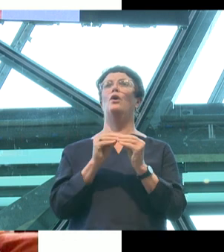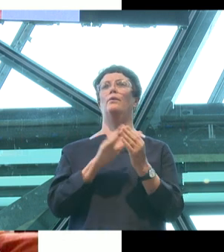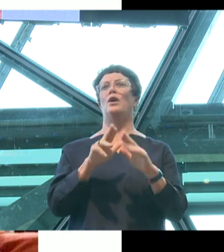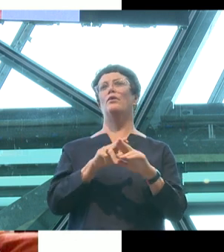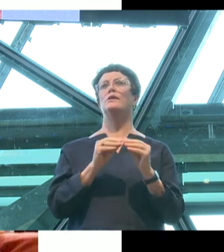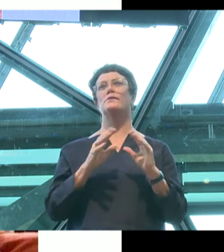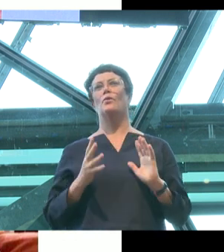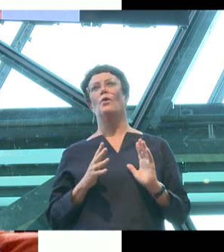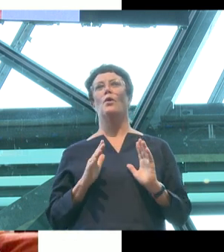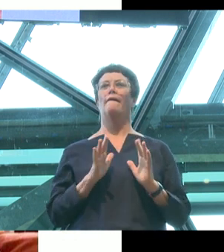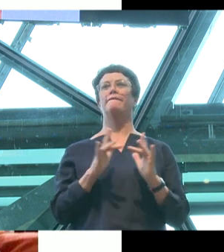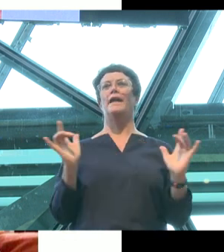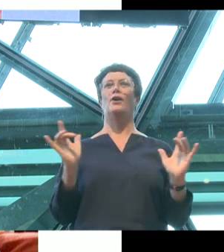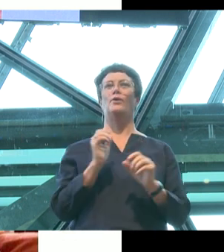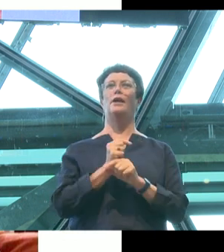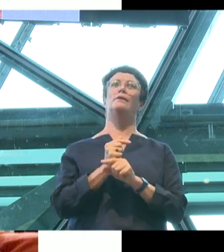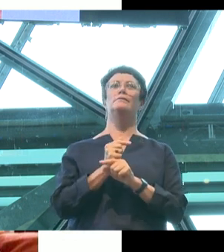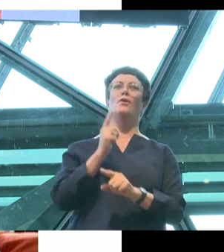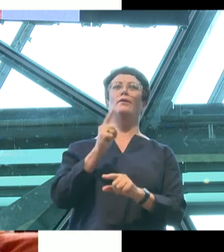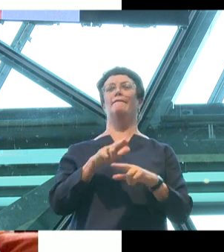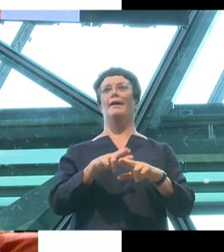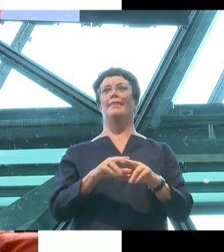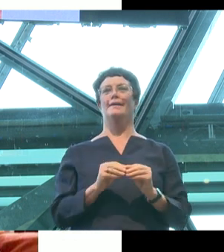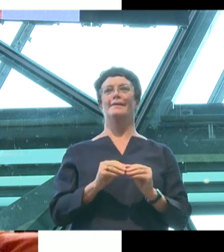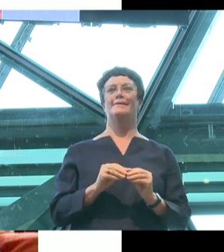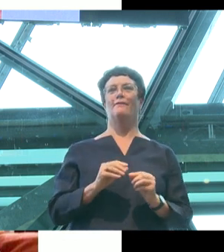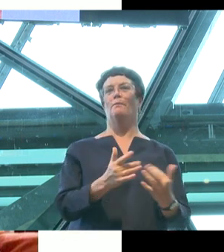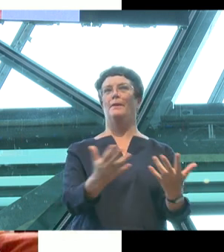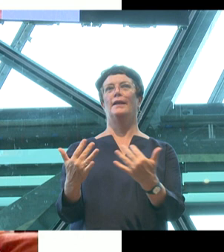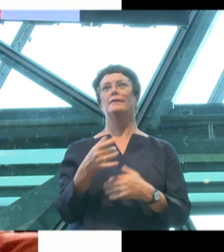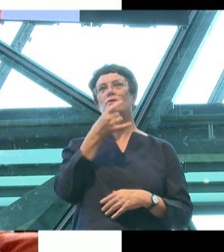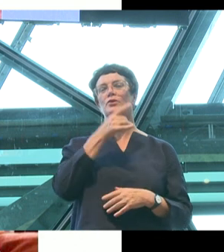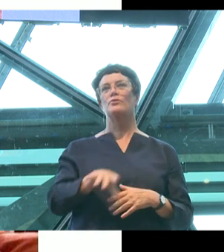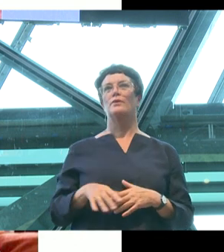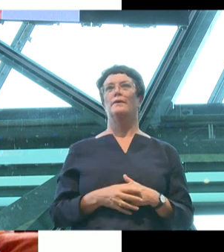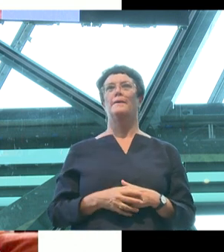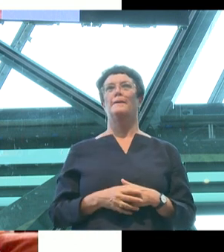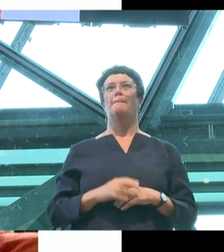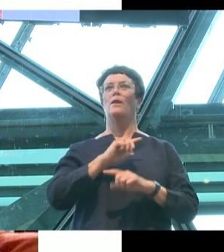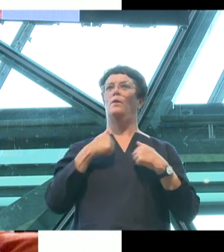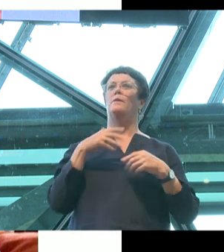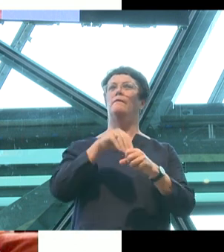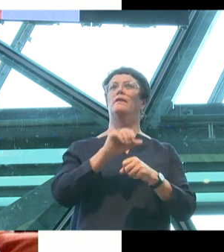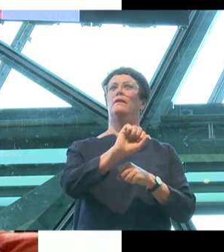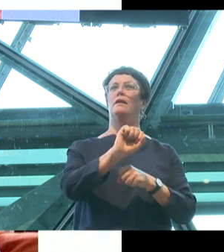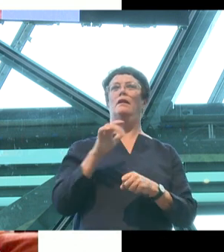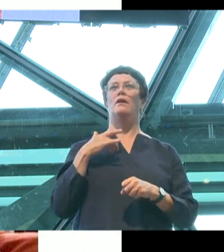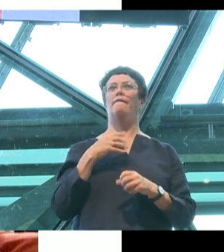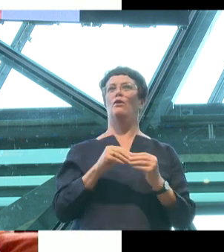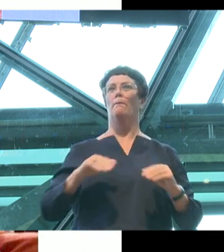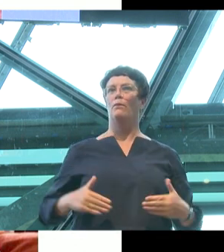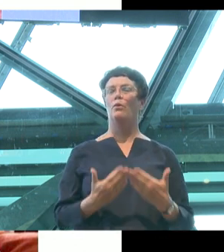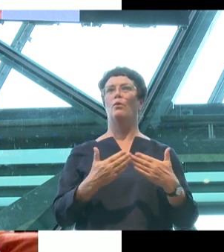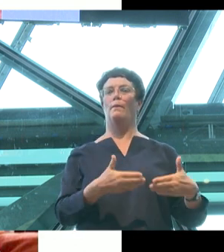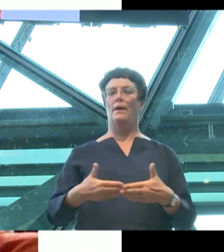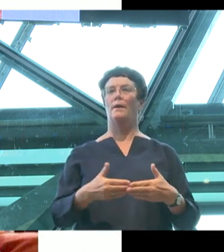fairy godfathers, to dozens of kids. We've been in their lives since they were babies and now